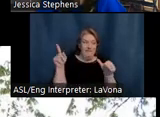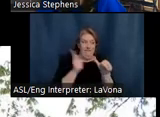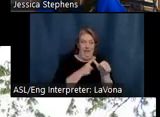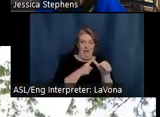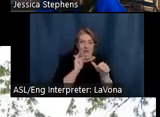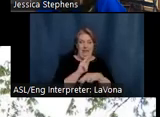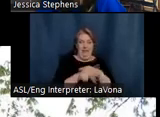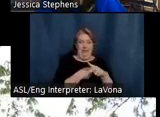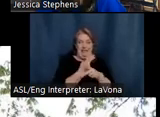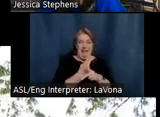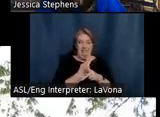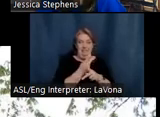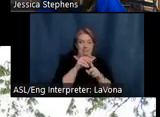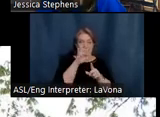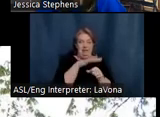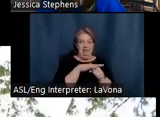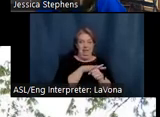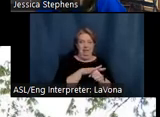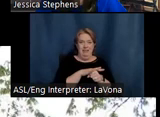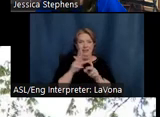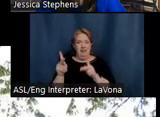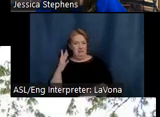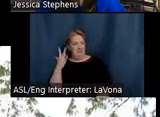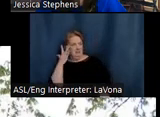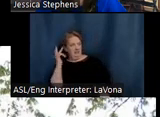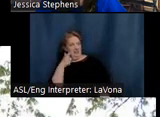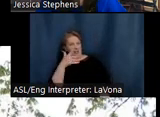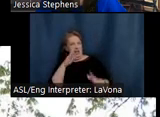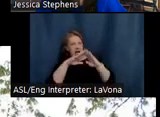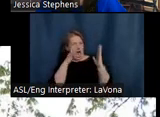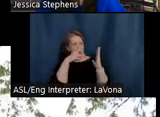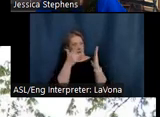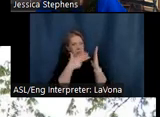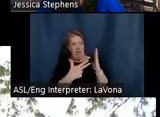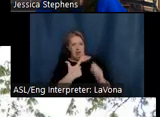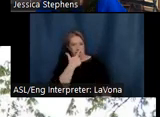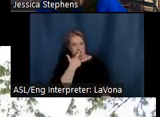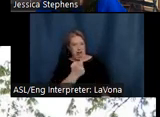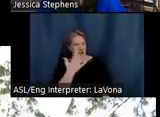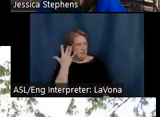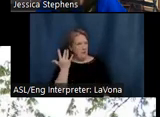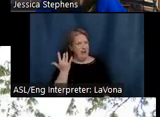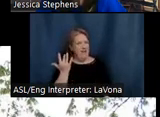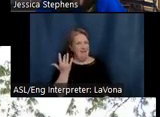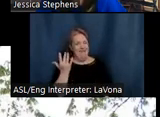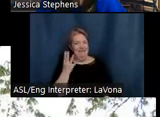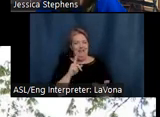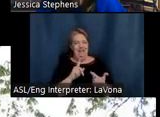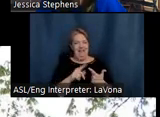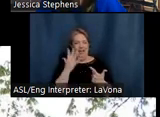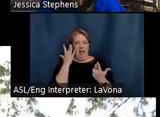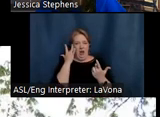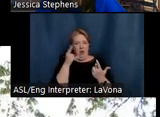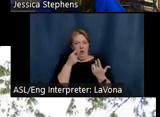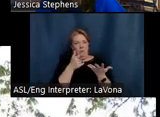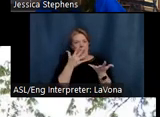They could not imagine why anyone would paint a house red of all colors and why they would want an